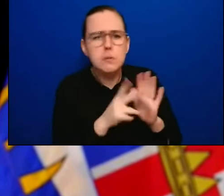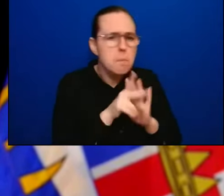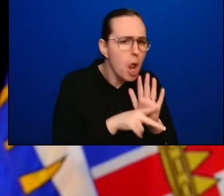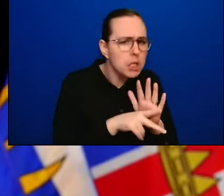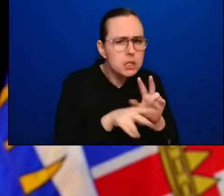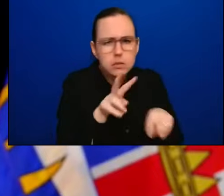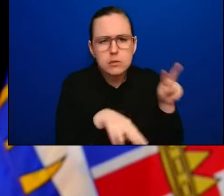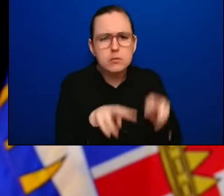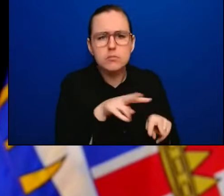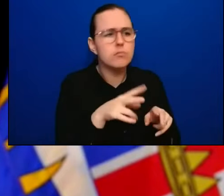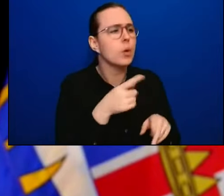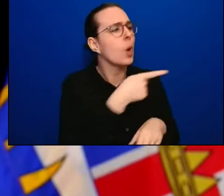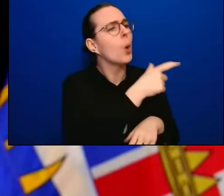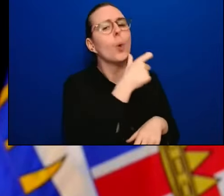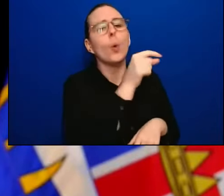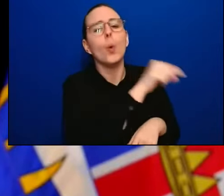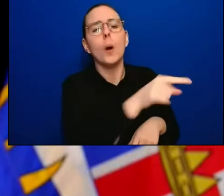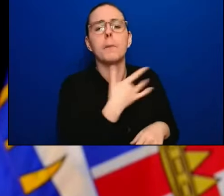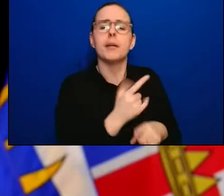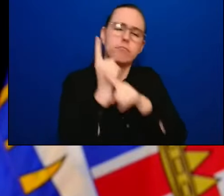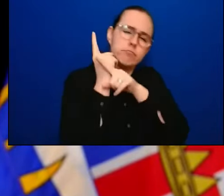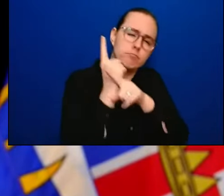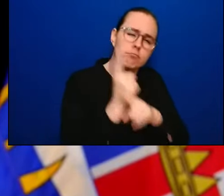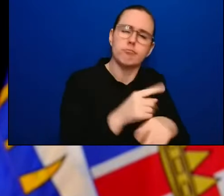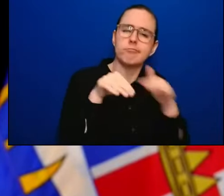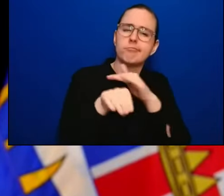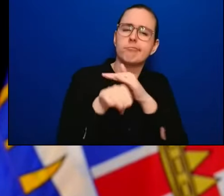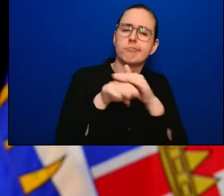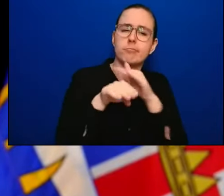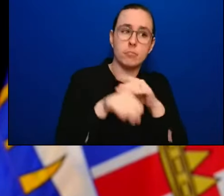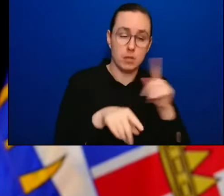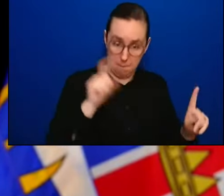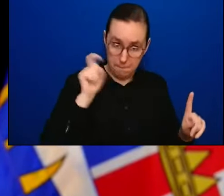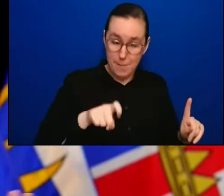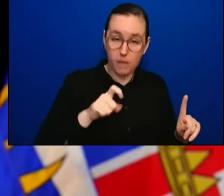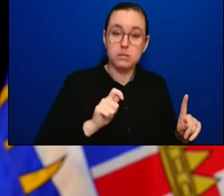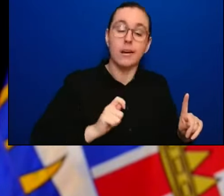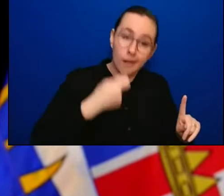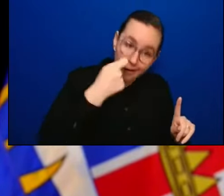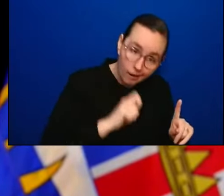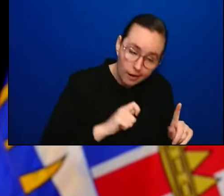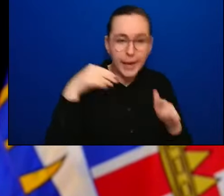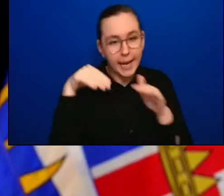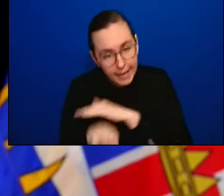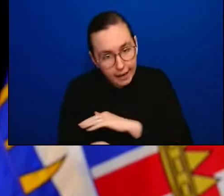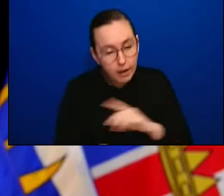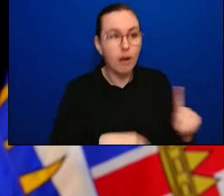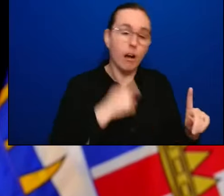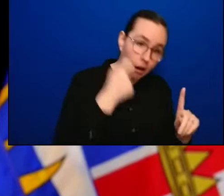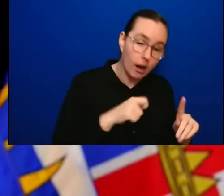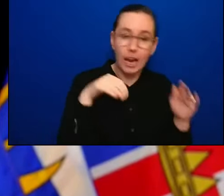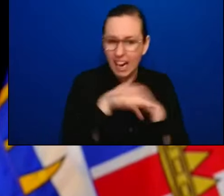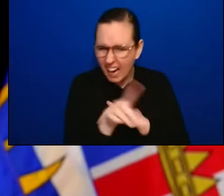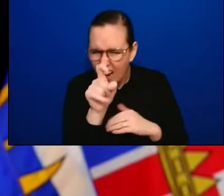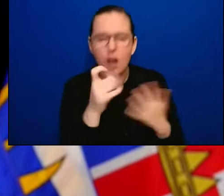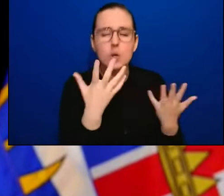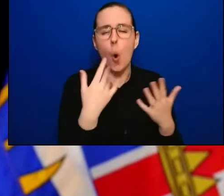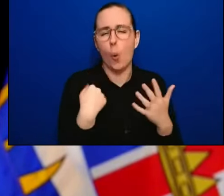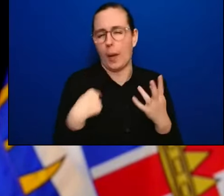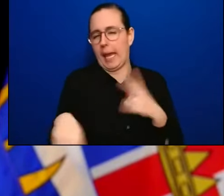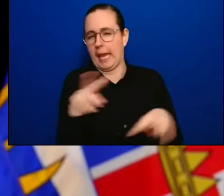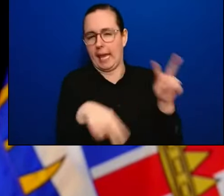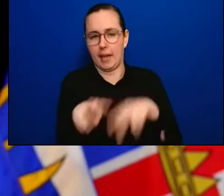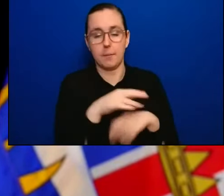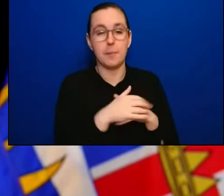visitors where we don't necessarily need to have a test every single day and now that we have access, people can do them at home